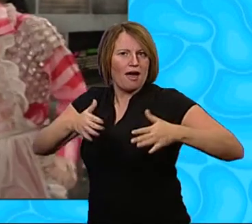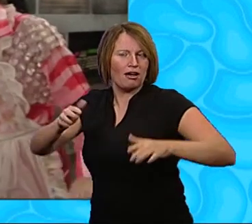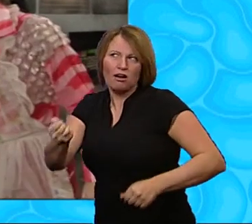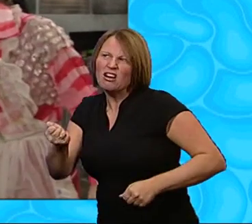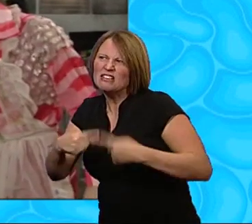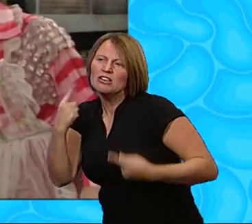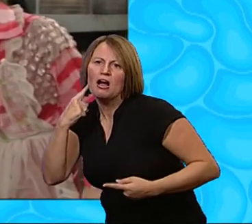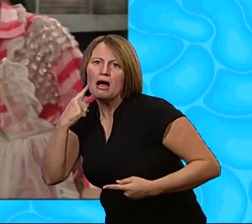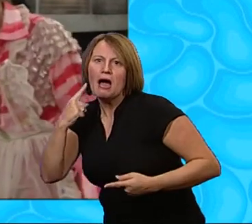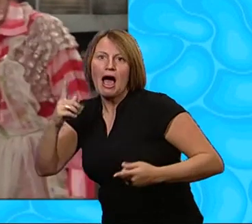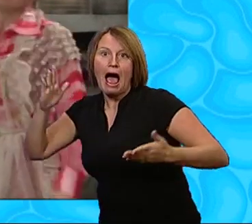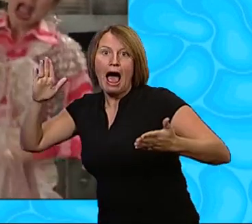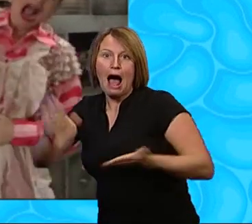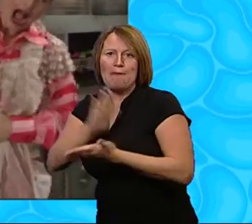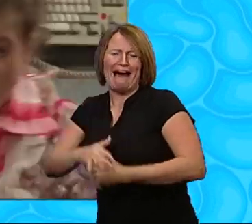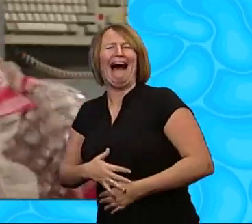Happy?